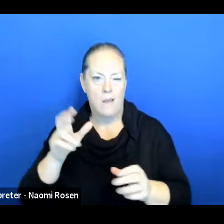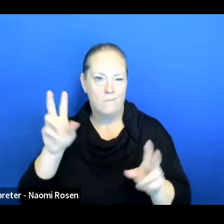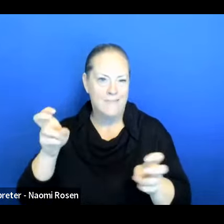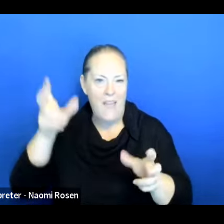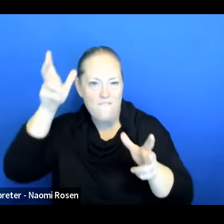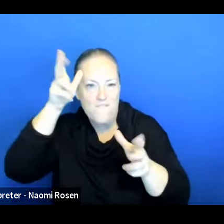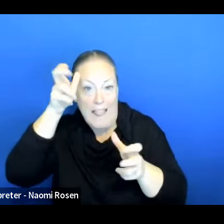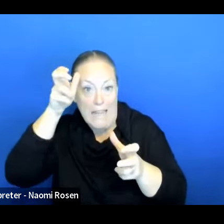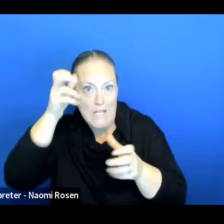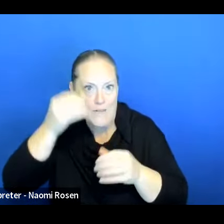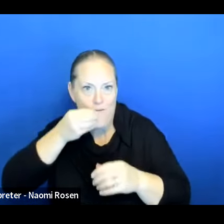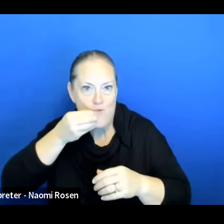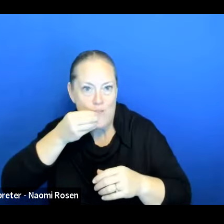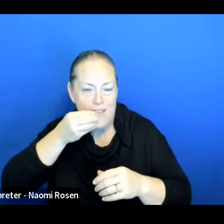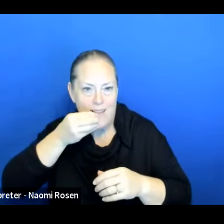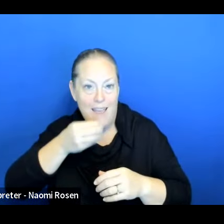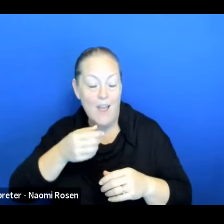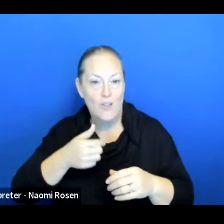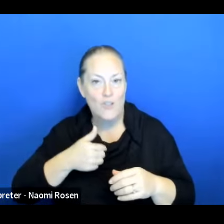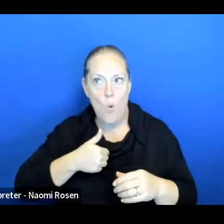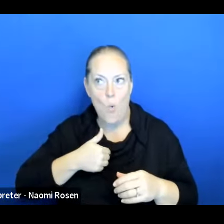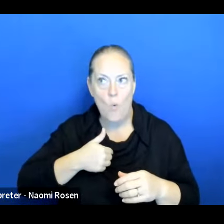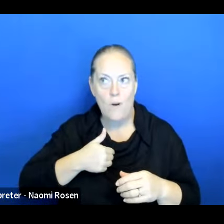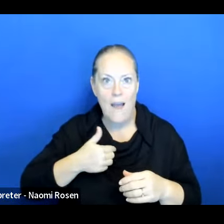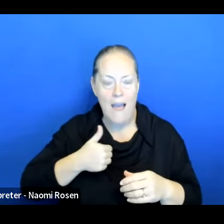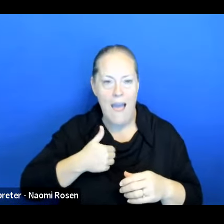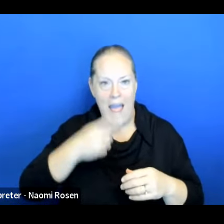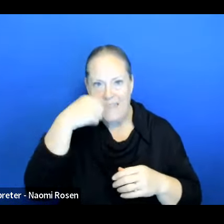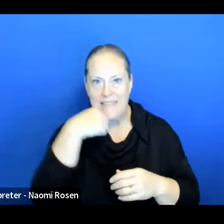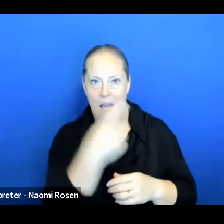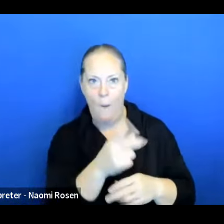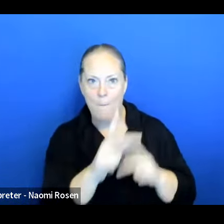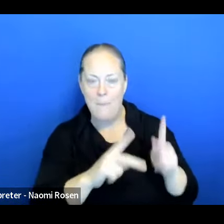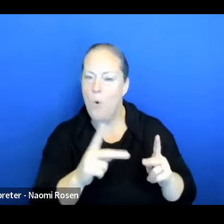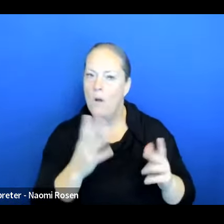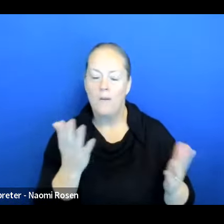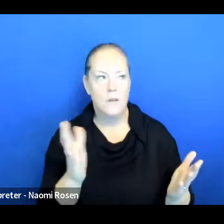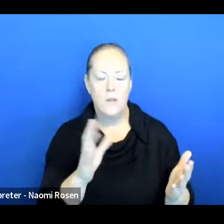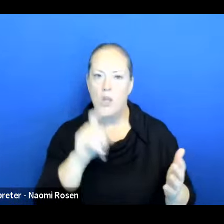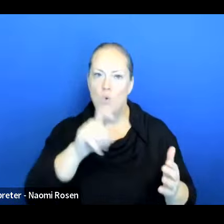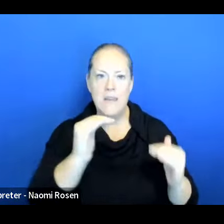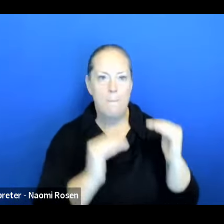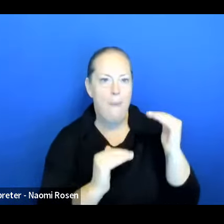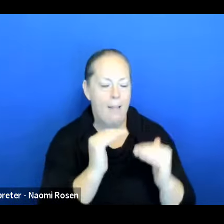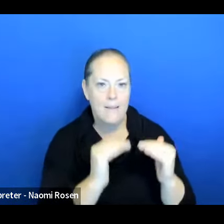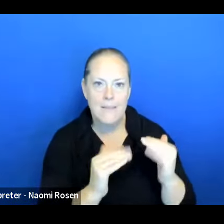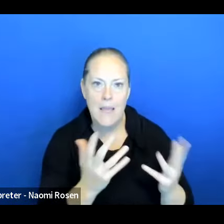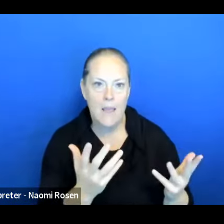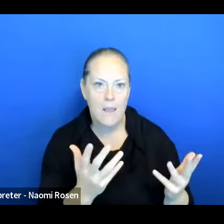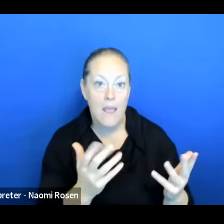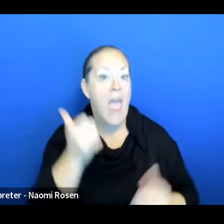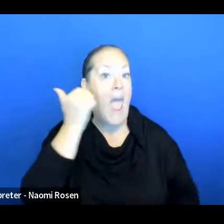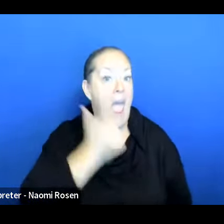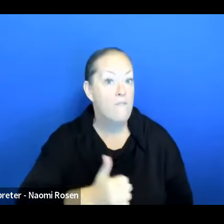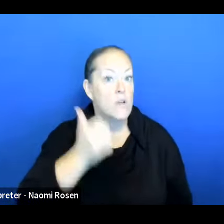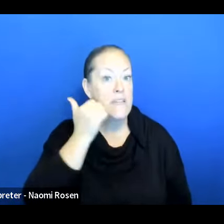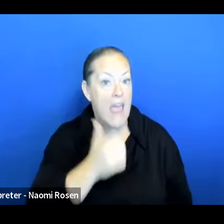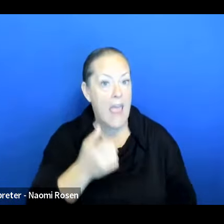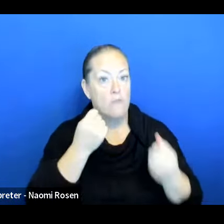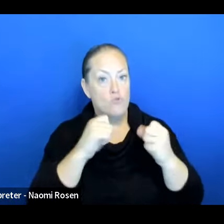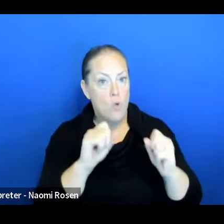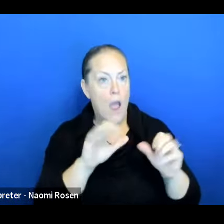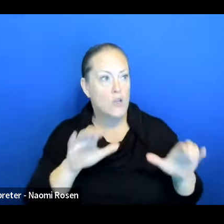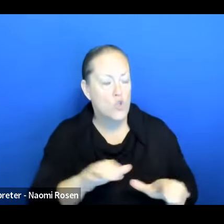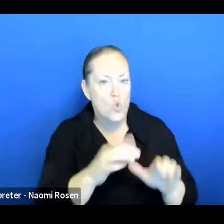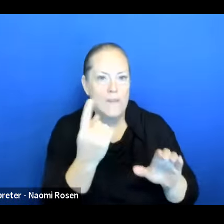experts at us, they said in moderation, right. You know, it's in moderation because it's a, every day, try to do something